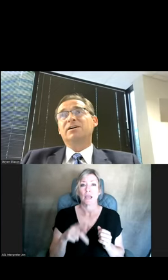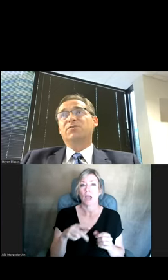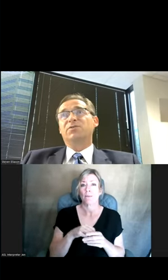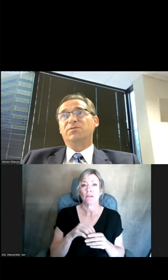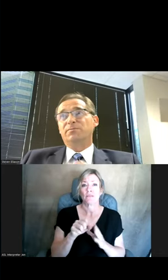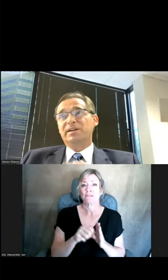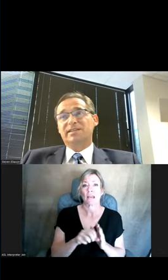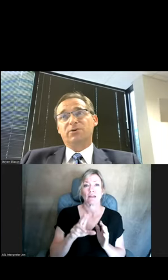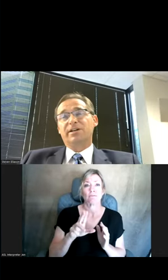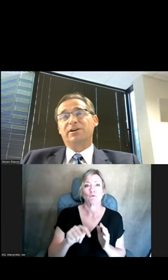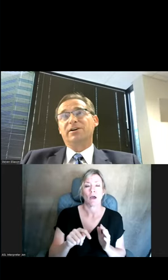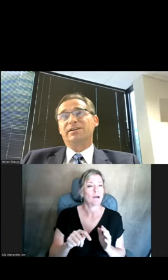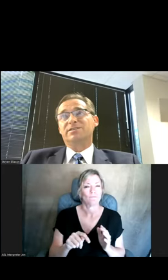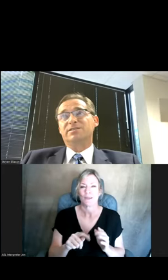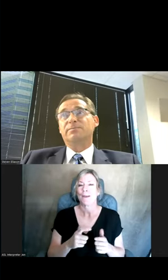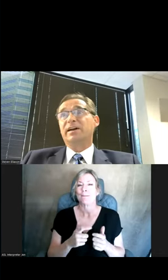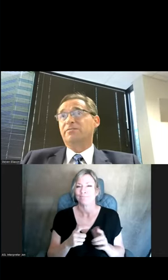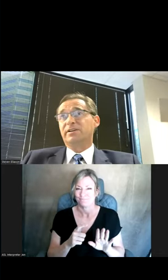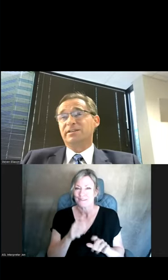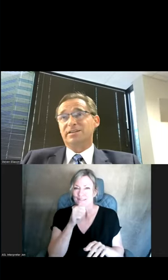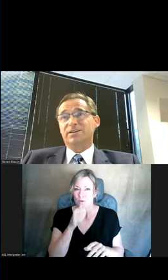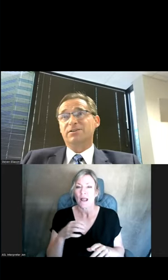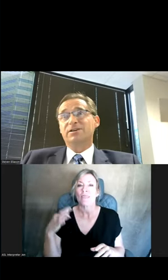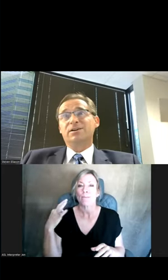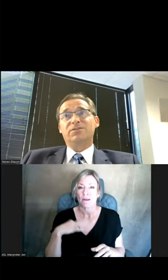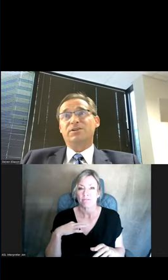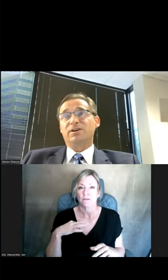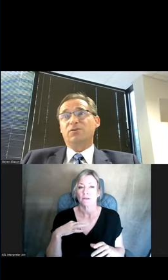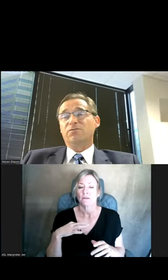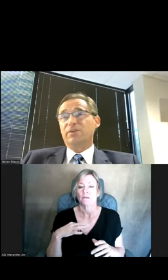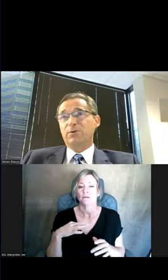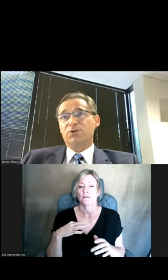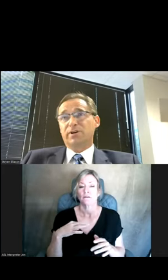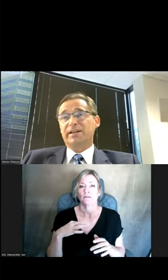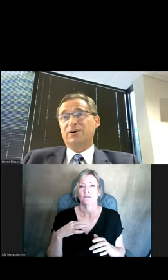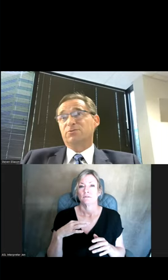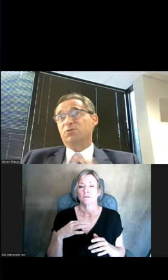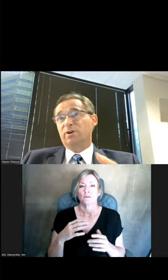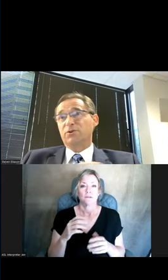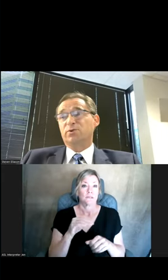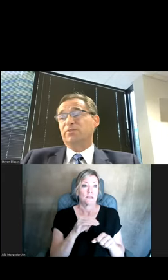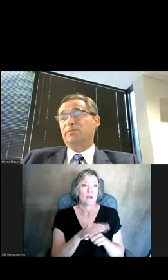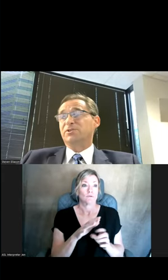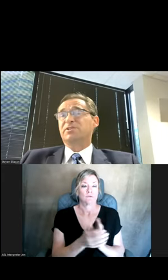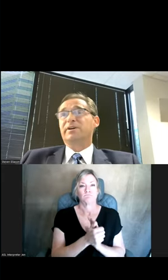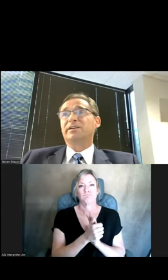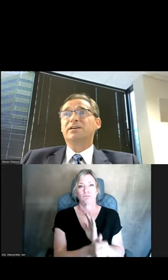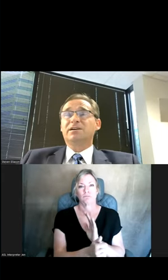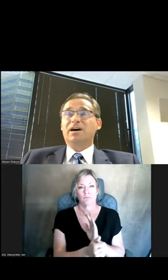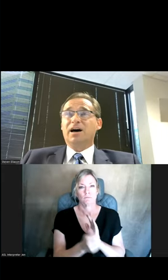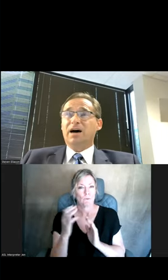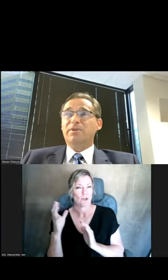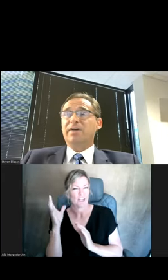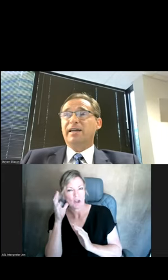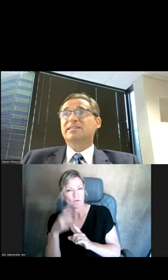The big secret here is the benefit is in the very well-trained counselors, one of which we'll hear from in just a minute,